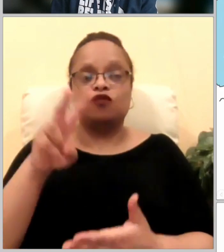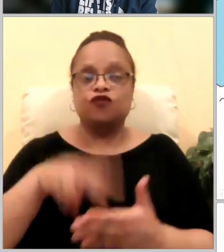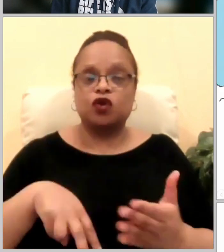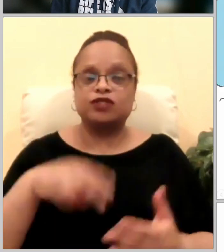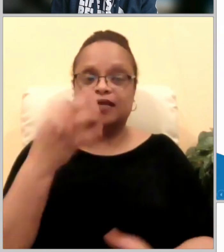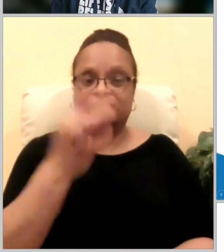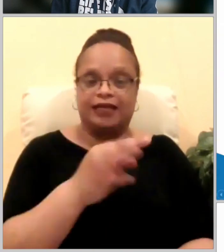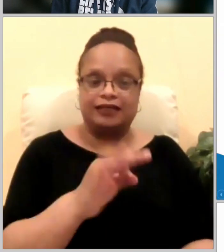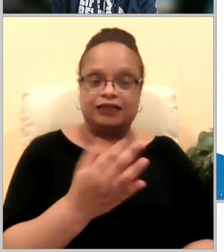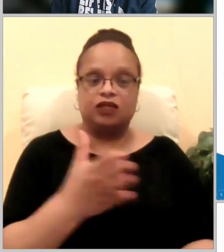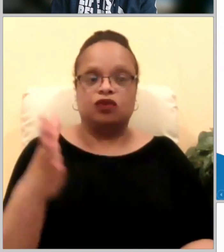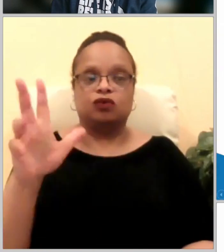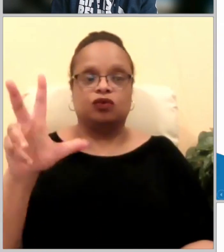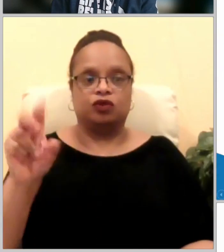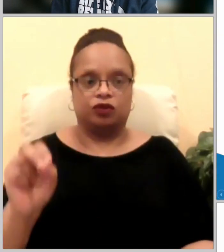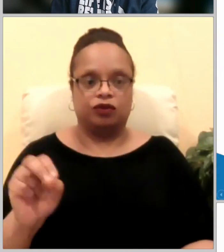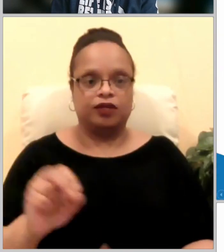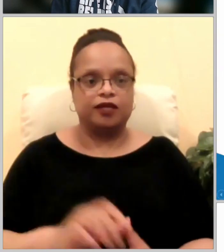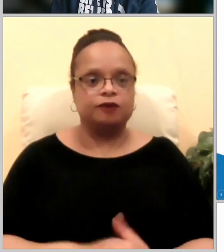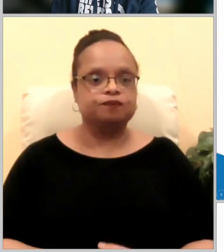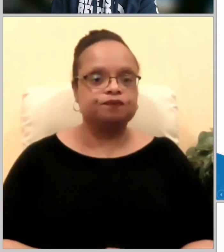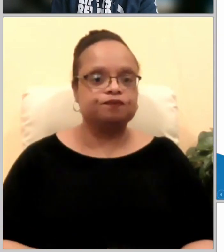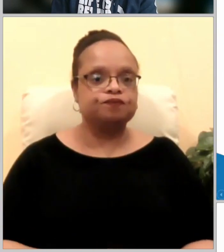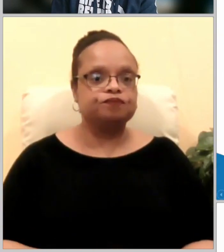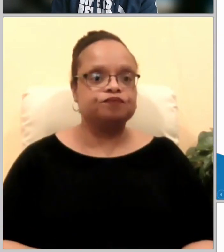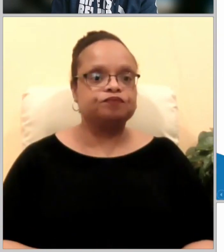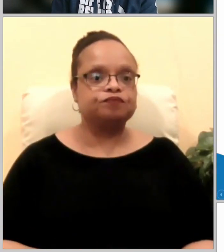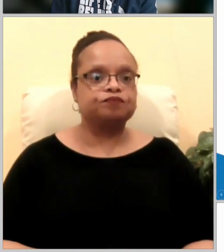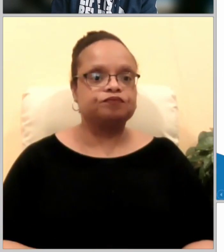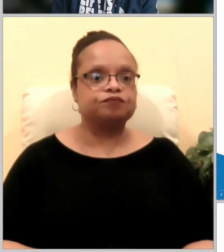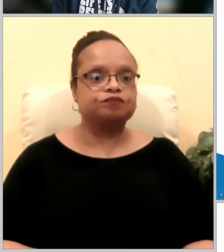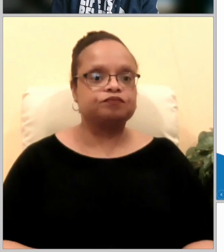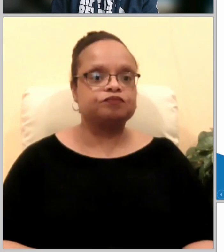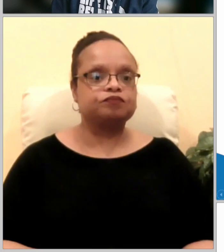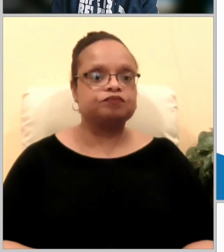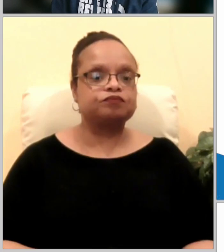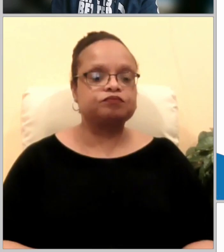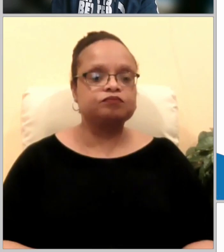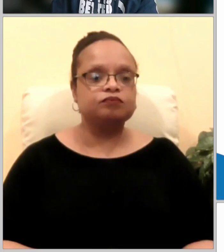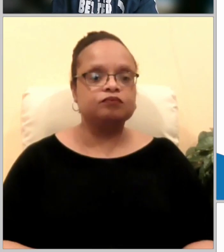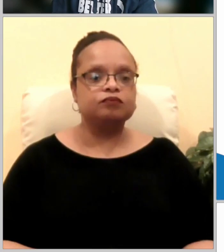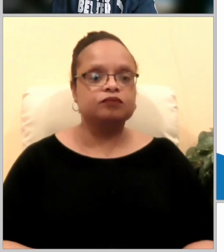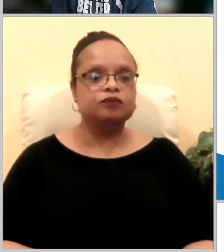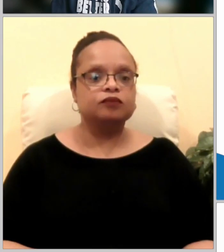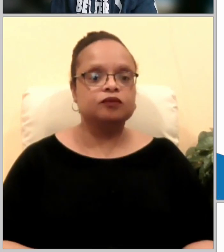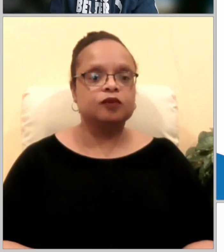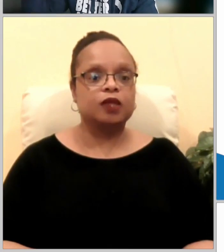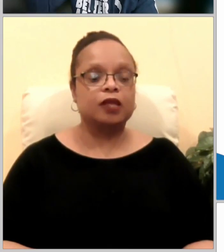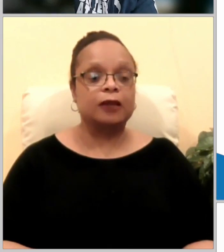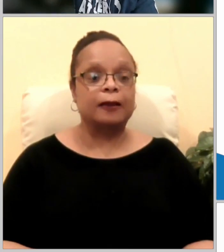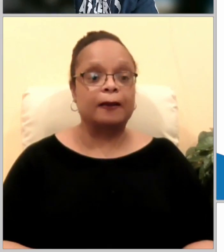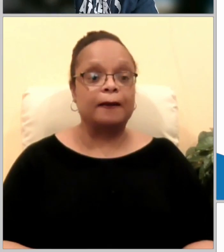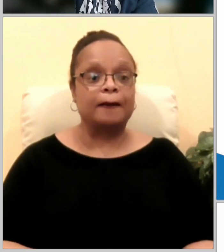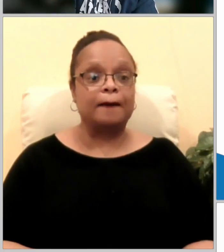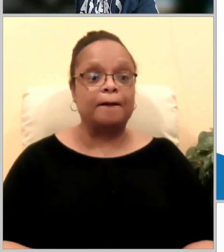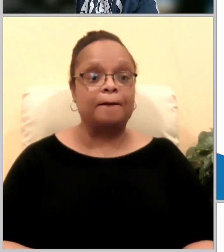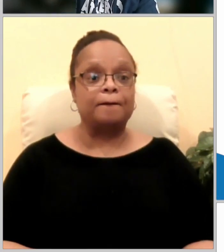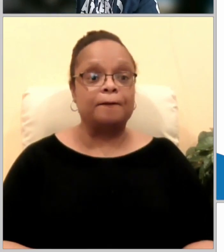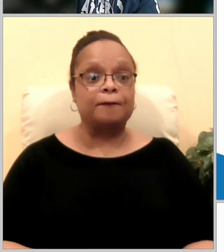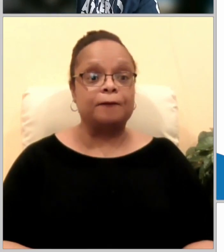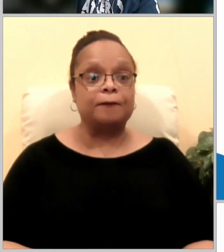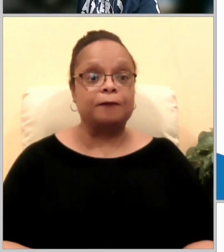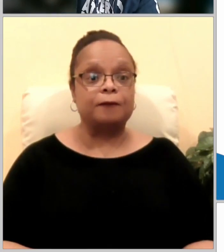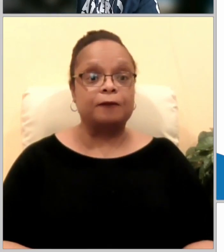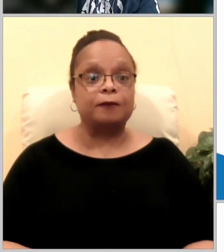turn there for reference whoops let me go back one all right so um the setting